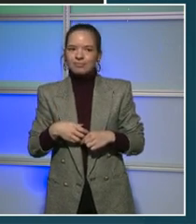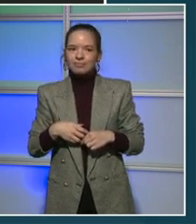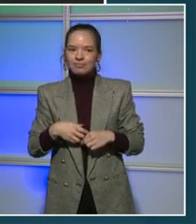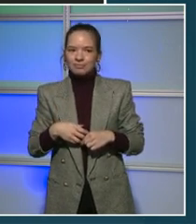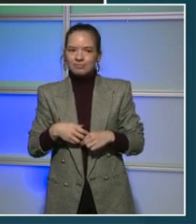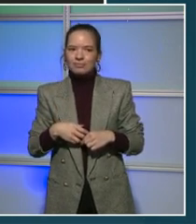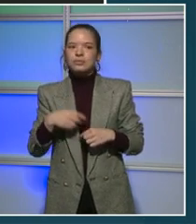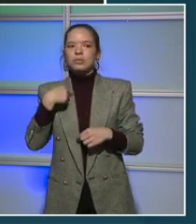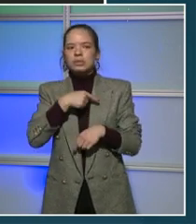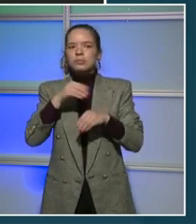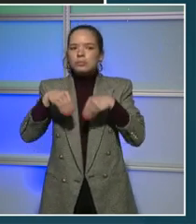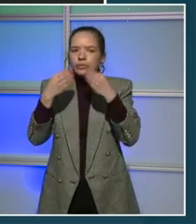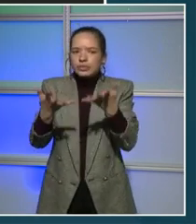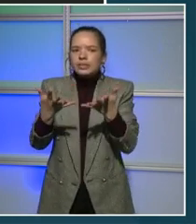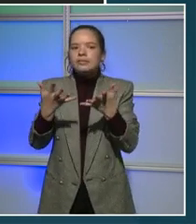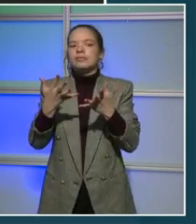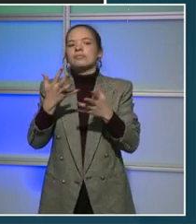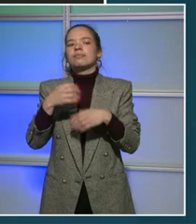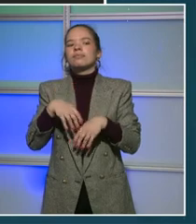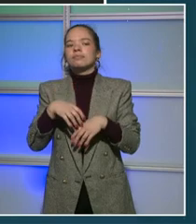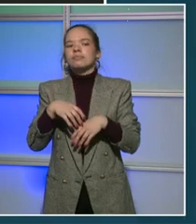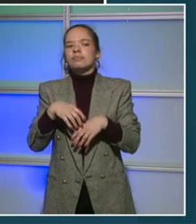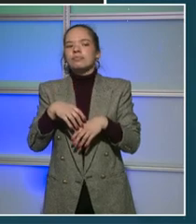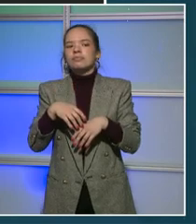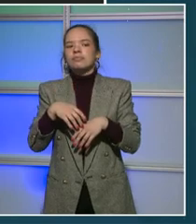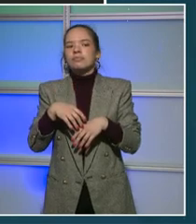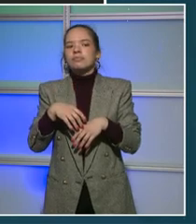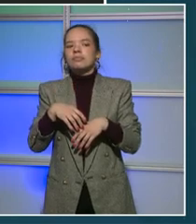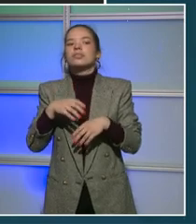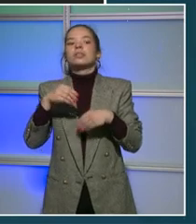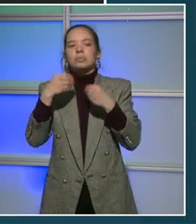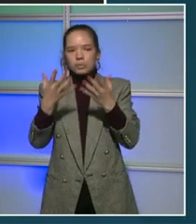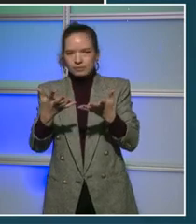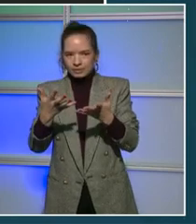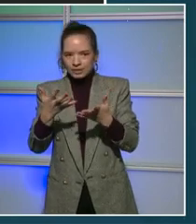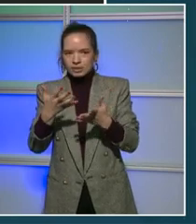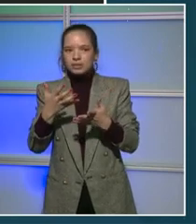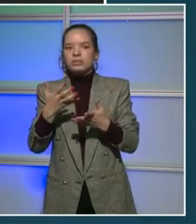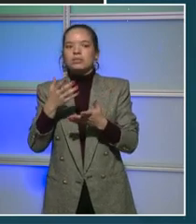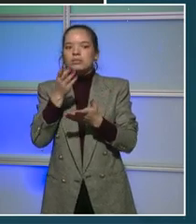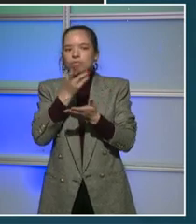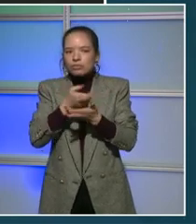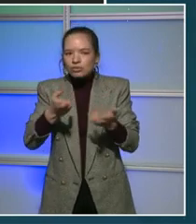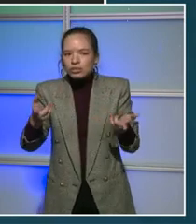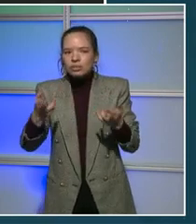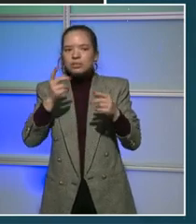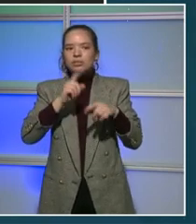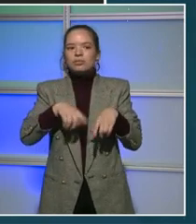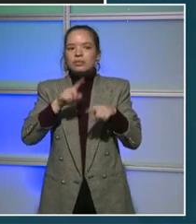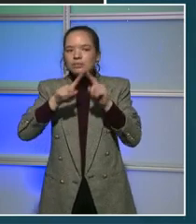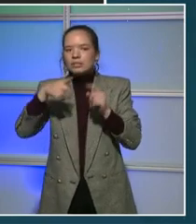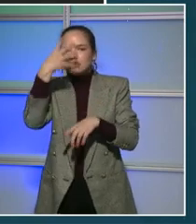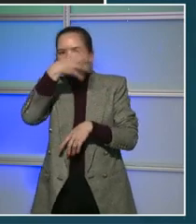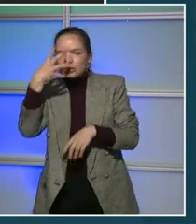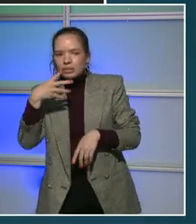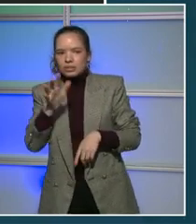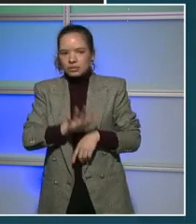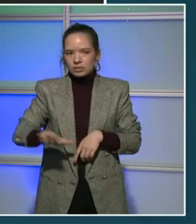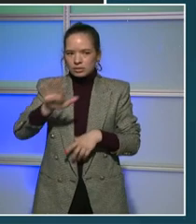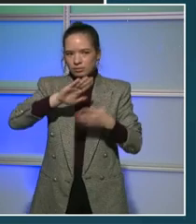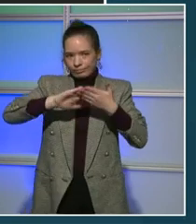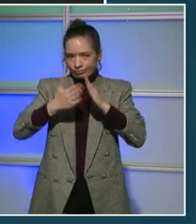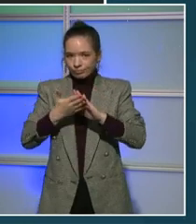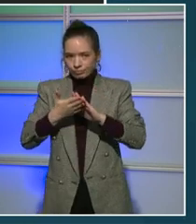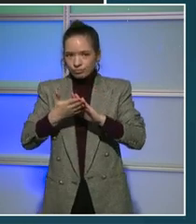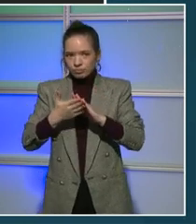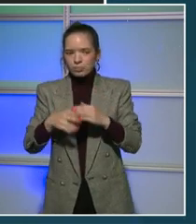legal, provide legal resources to immigrants in the community. And I'm here because I wanted to